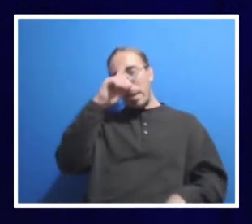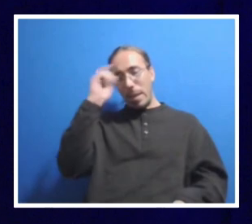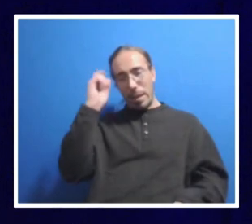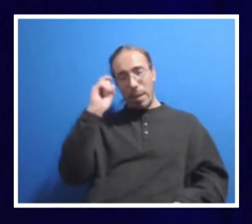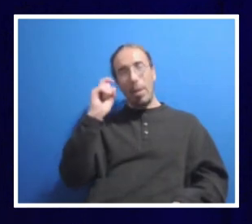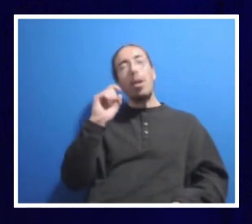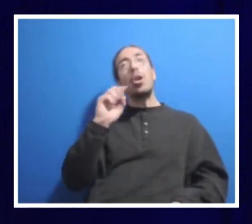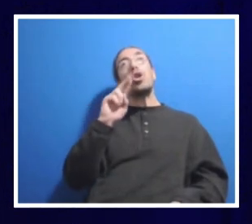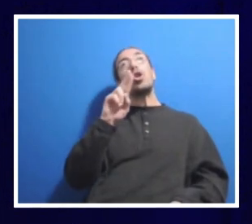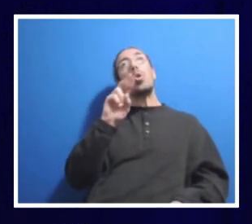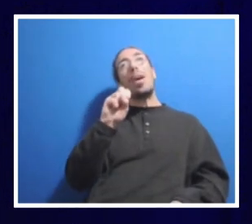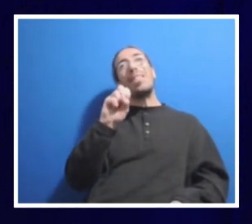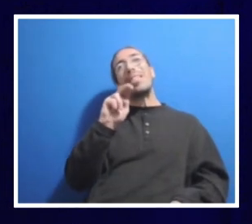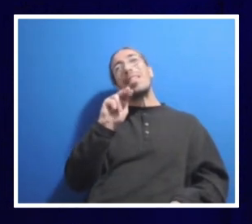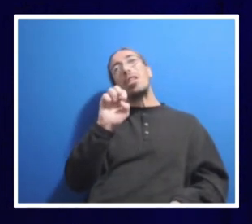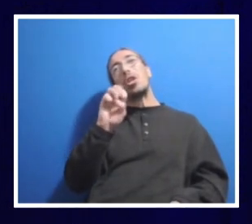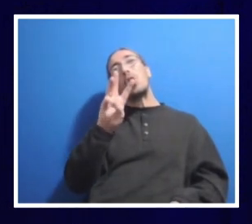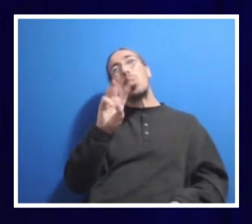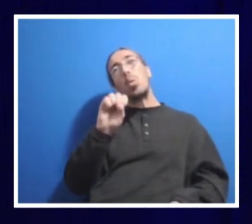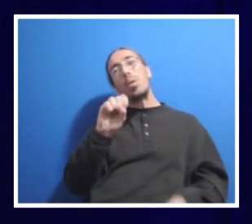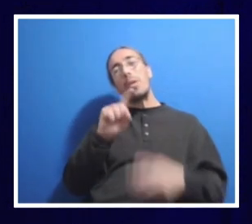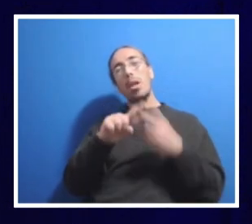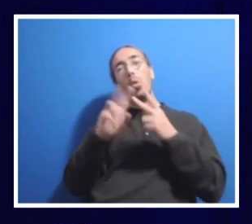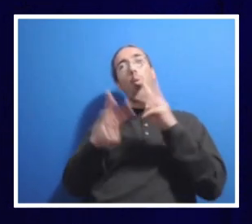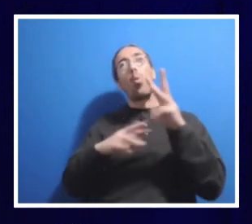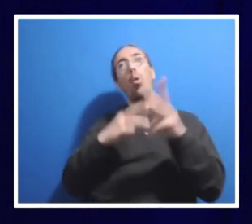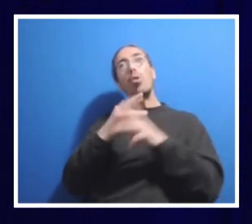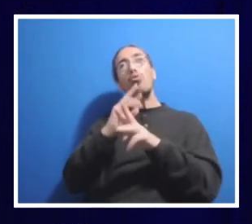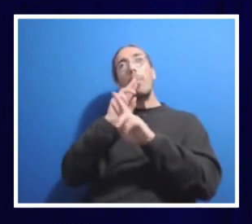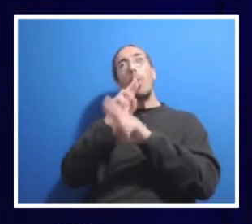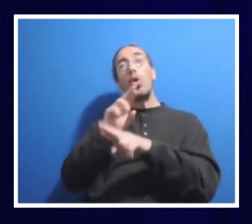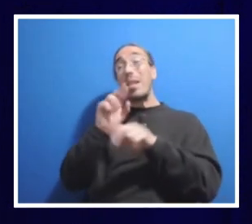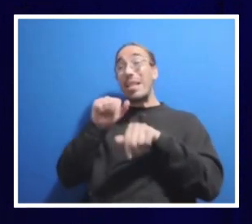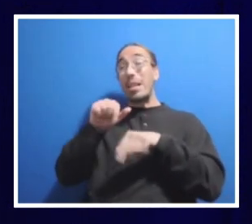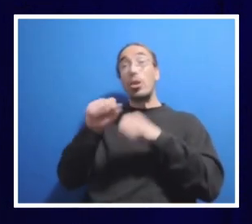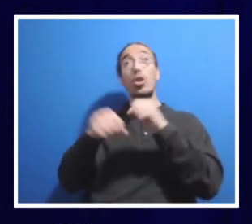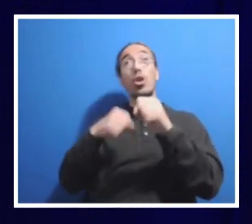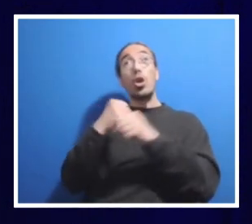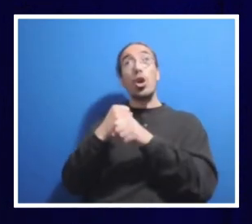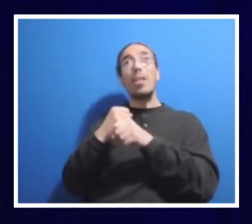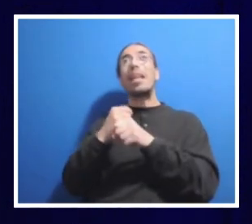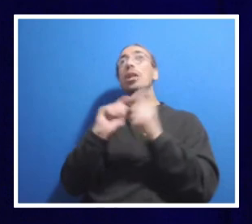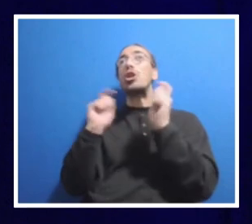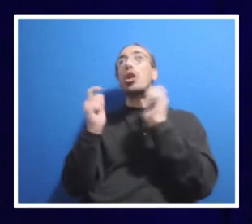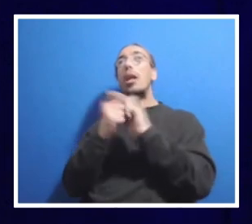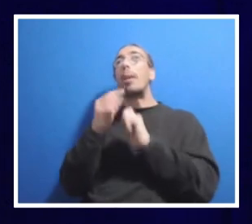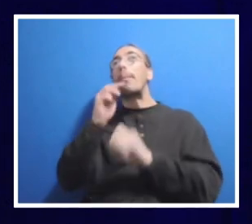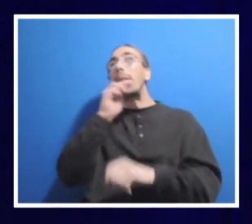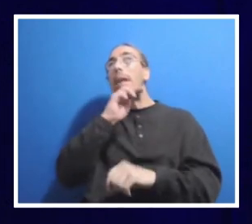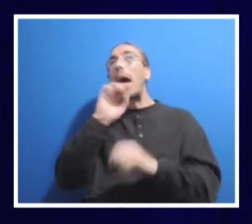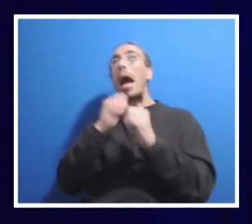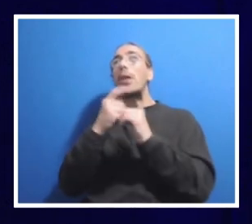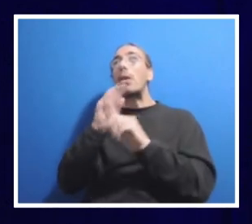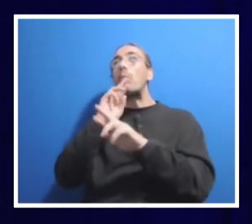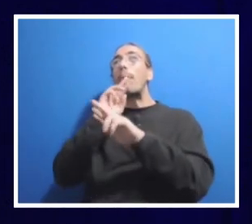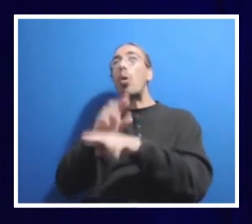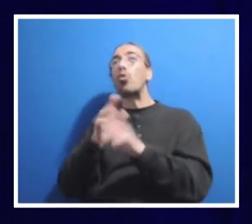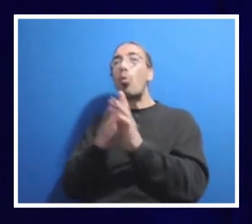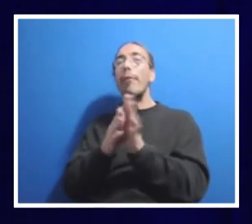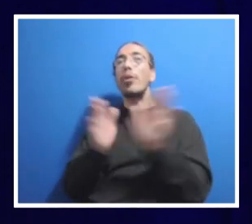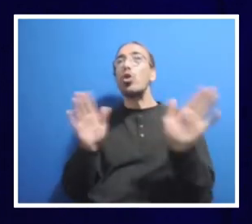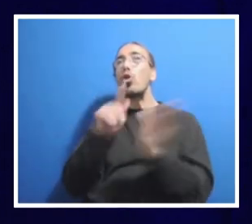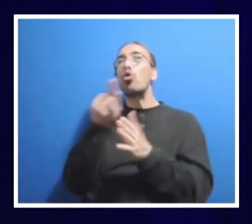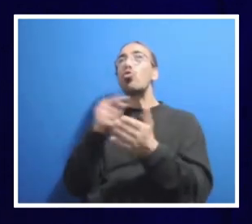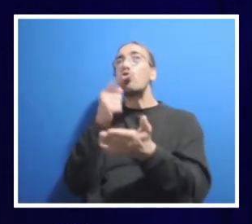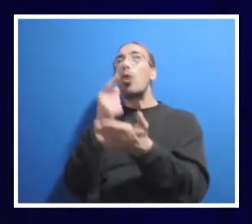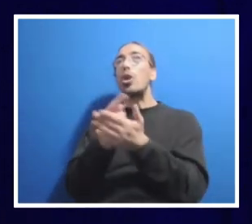and World Report, this year, they changed a methodology on how they report our overall graduation rates, for